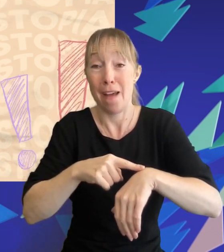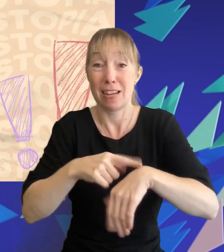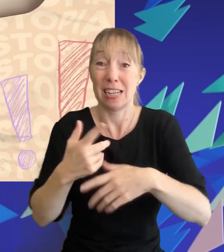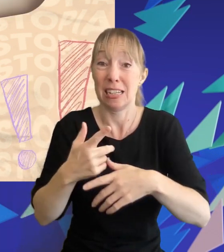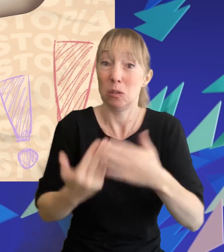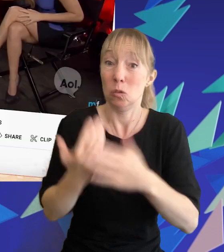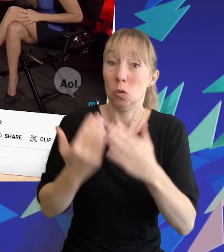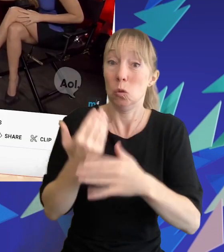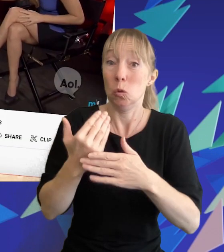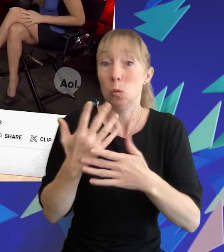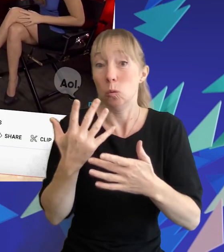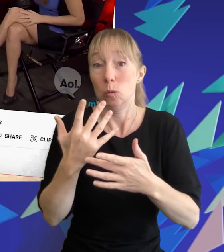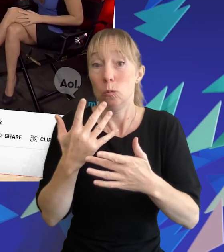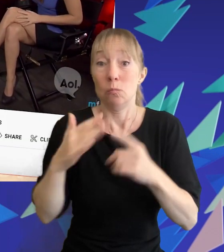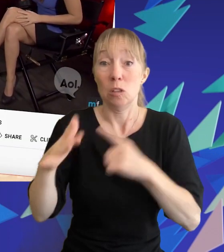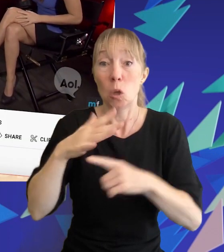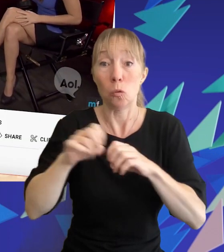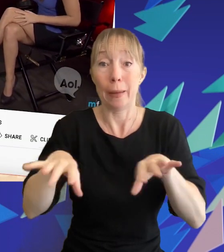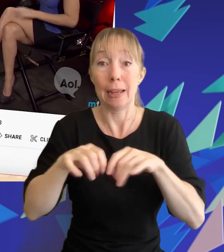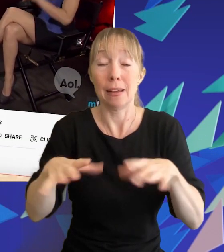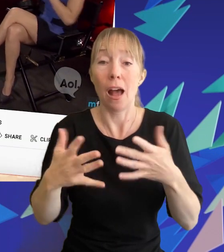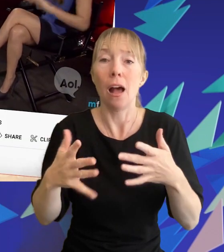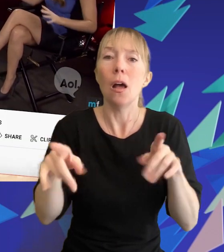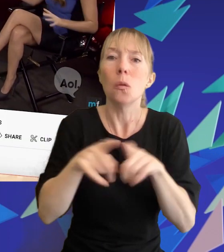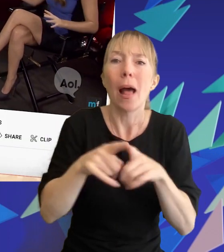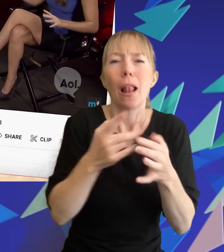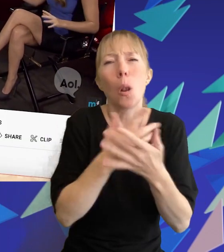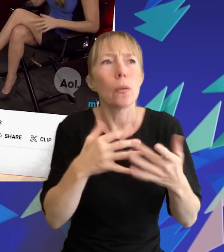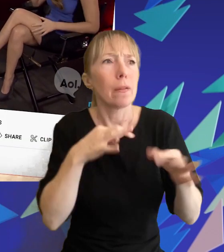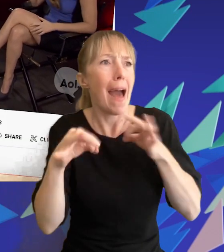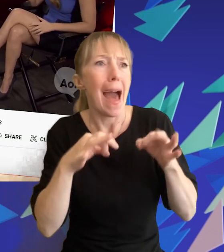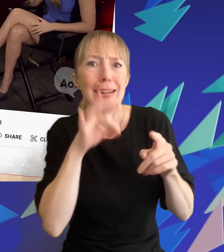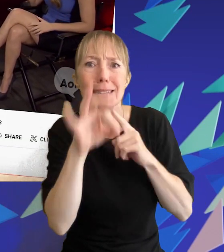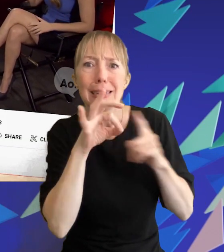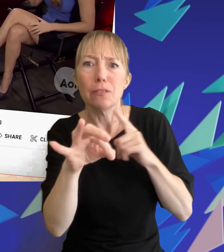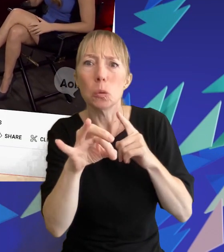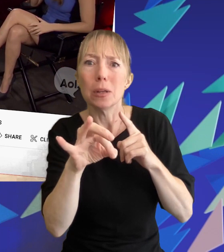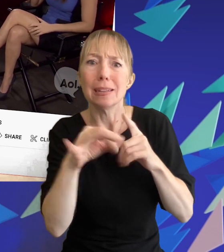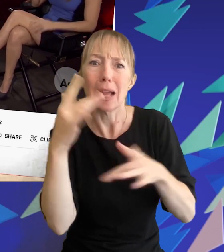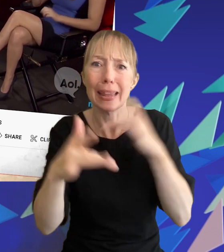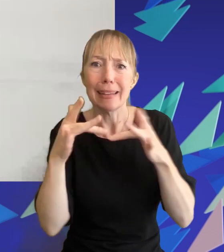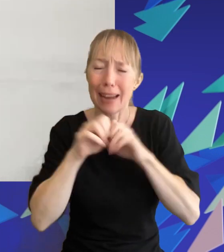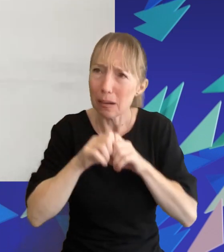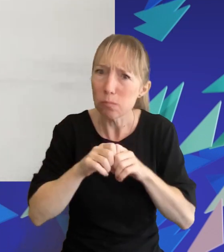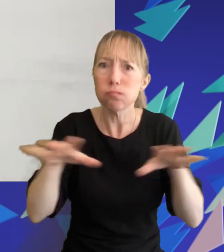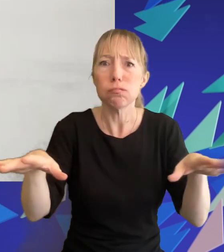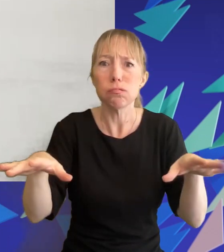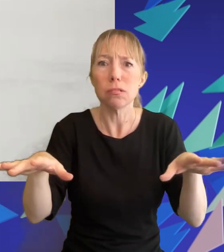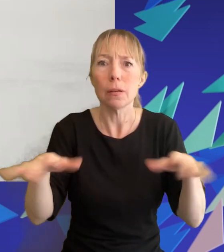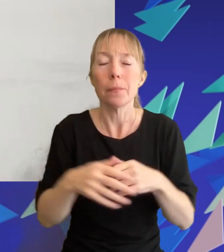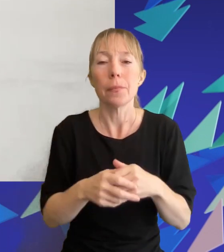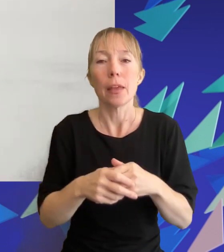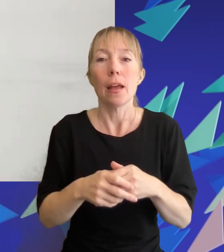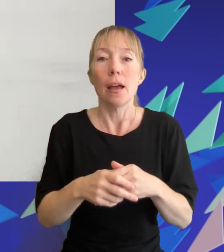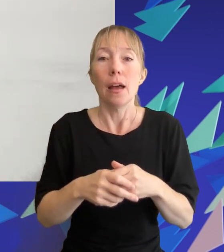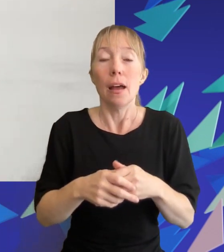platforms this was also fueled by numerous cast interviews which went very viral by 2012 standards i think that